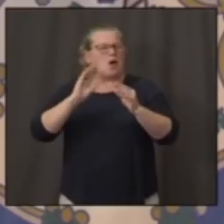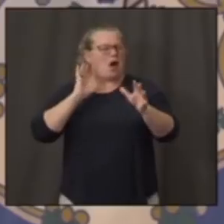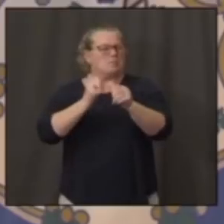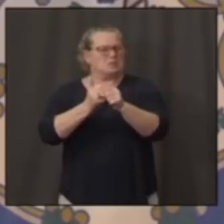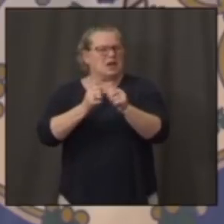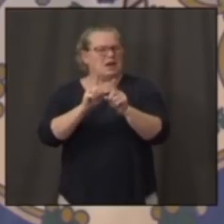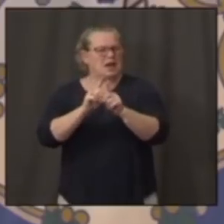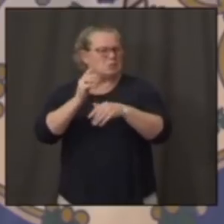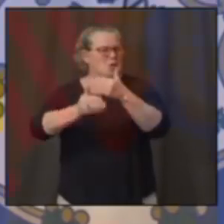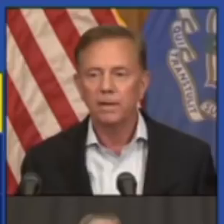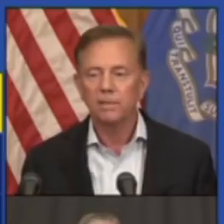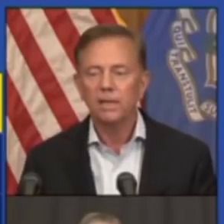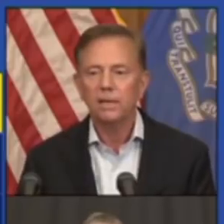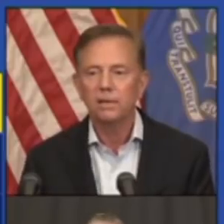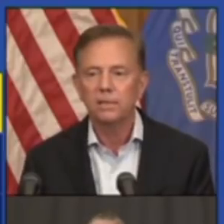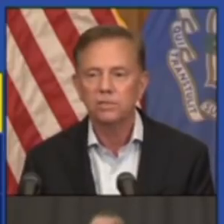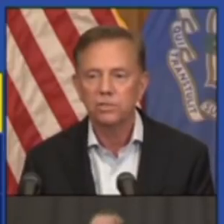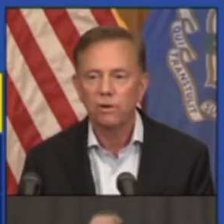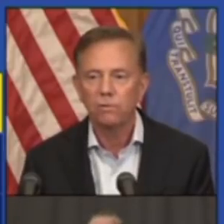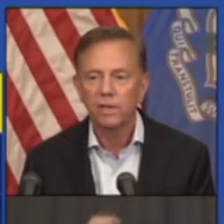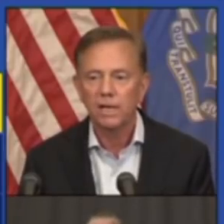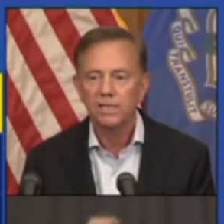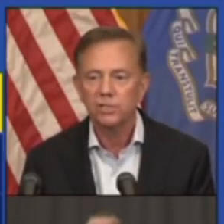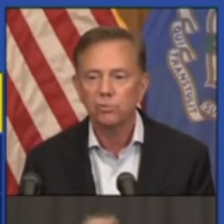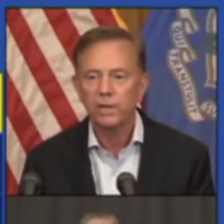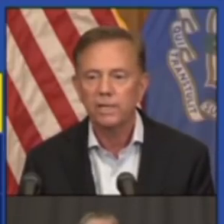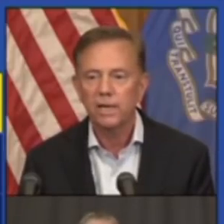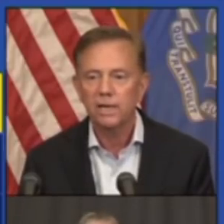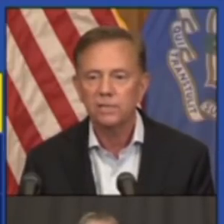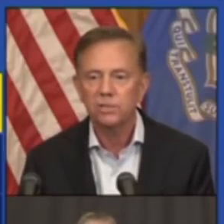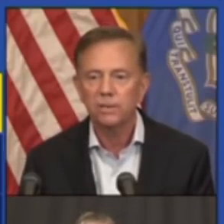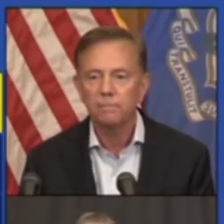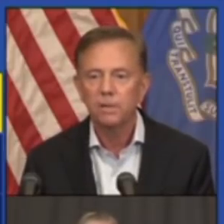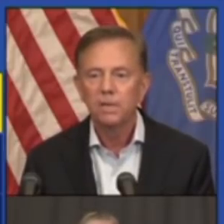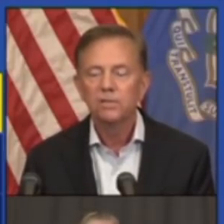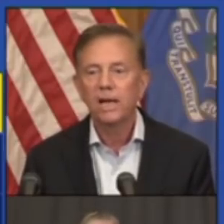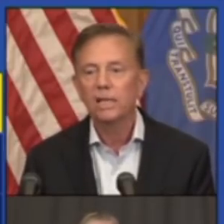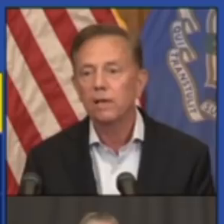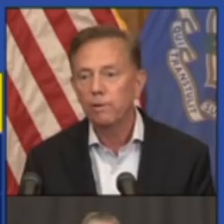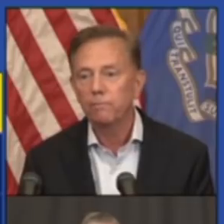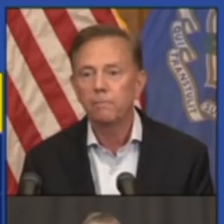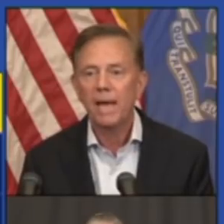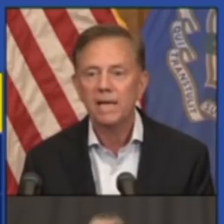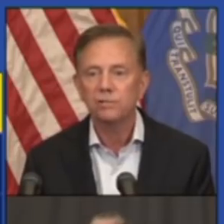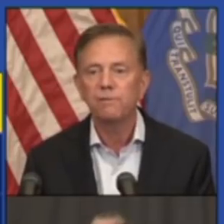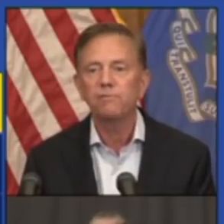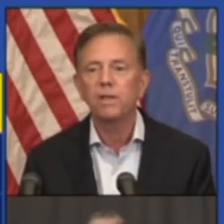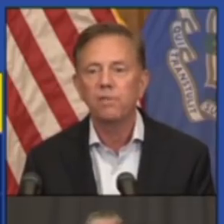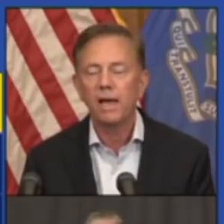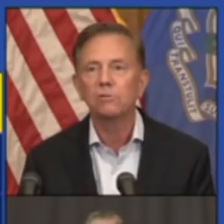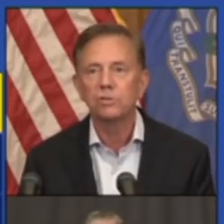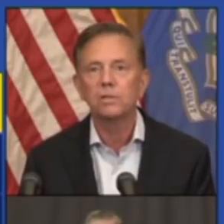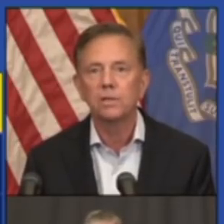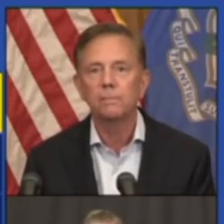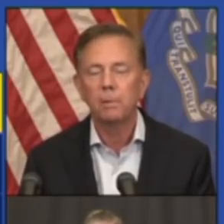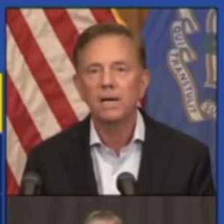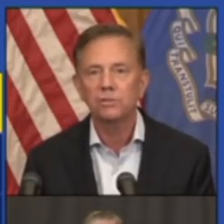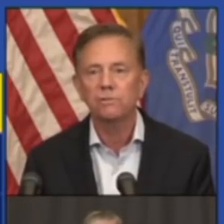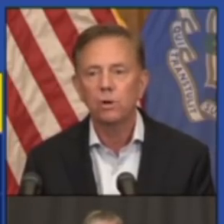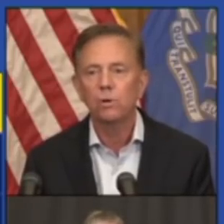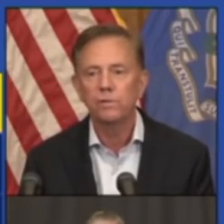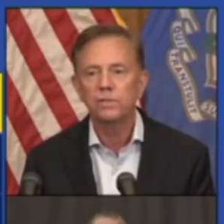COVID daily summary, I think this is over the last three days. Sadly, we've passed 50,000